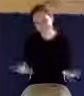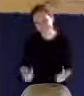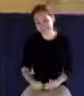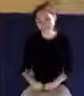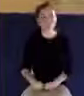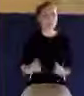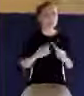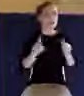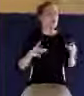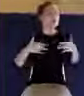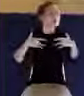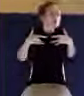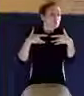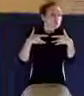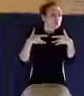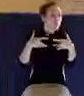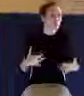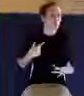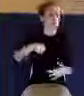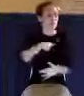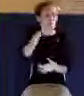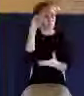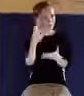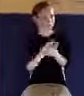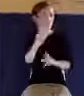But normally we believe what people tell us.